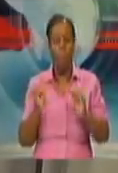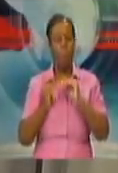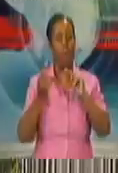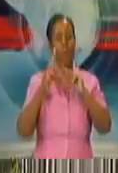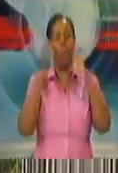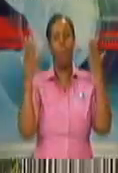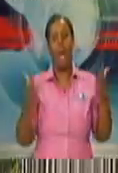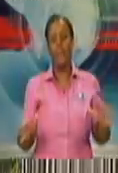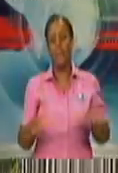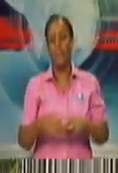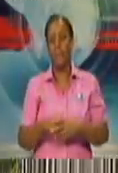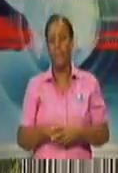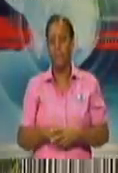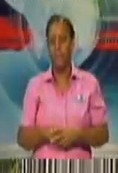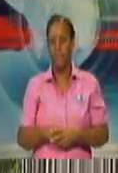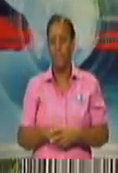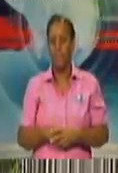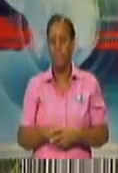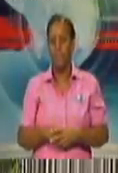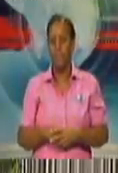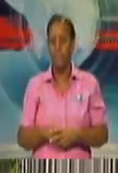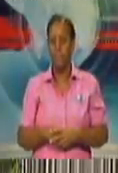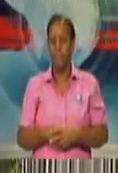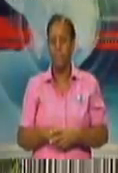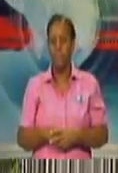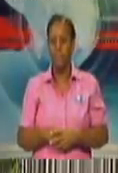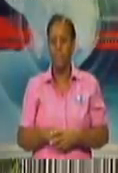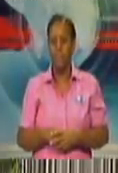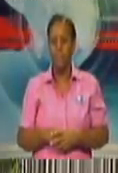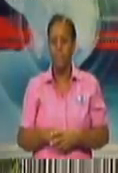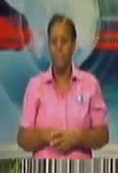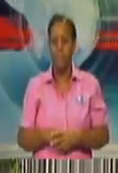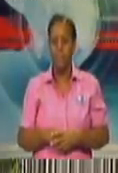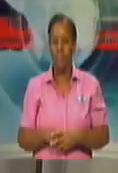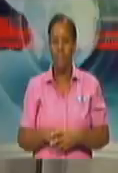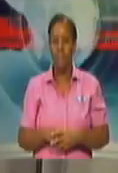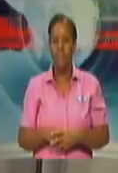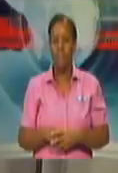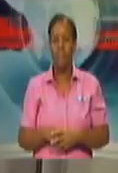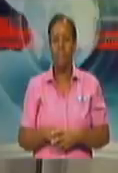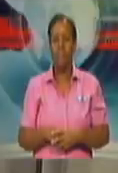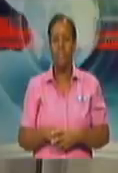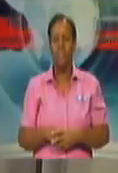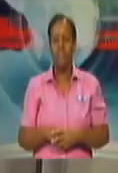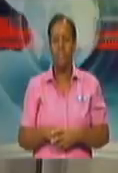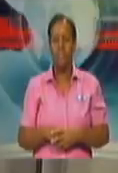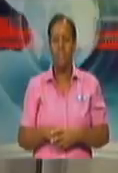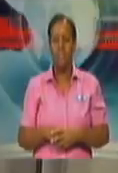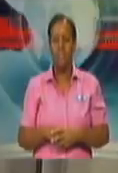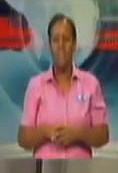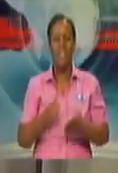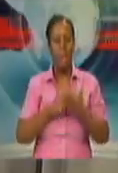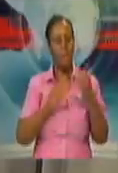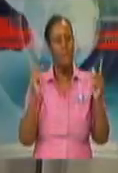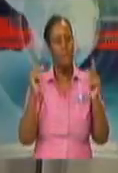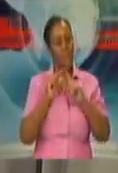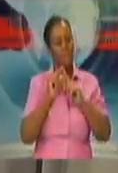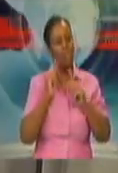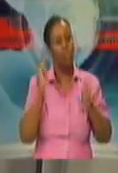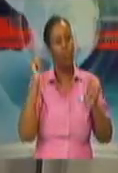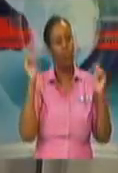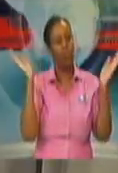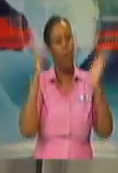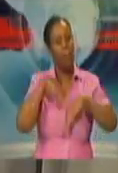have a good laugh at me this morning, there are some words that just give me trouble. And rapid tests, which have these high failure rates,